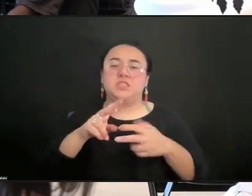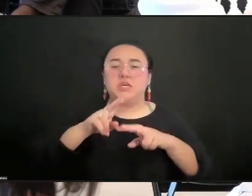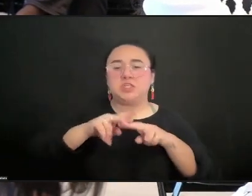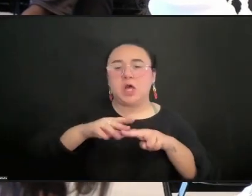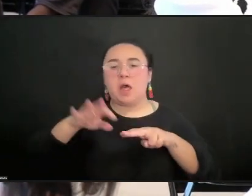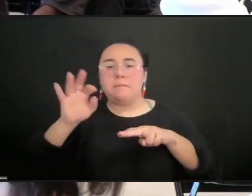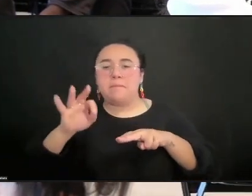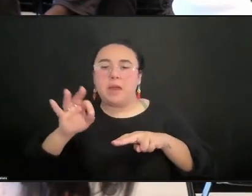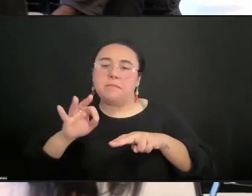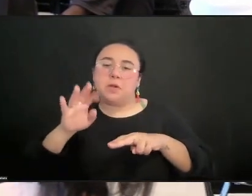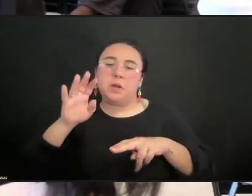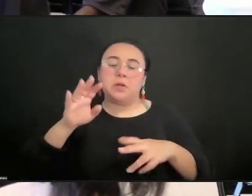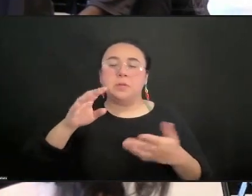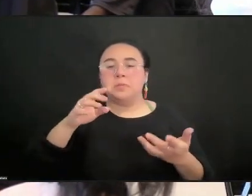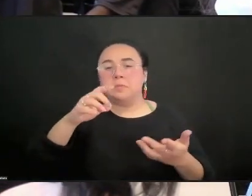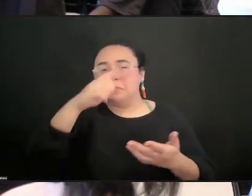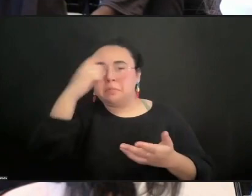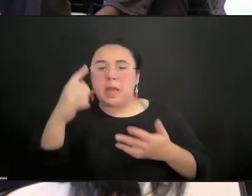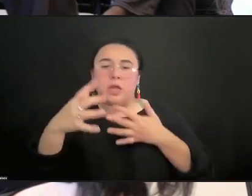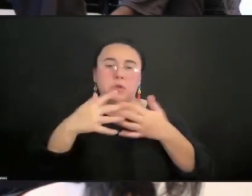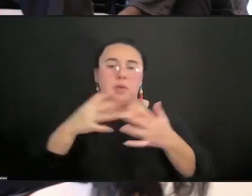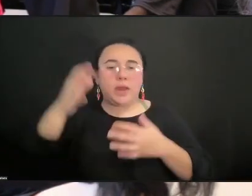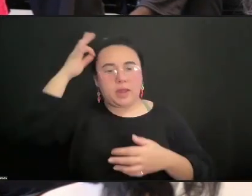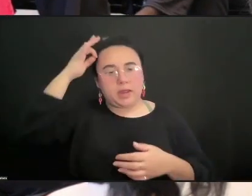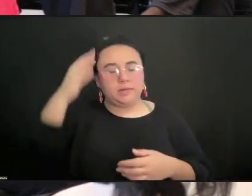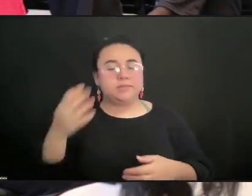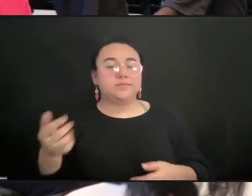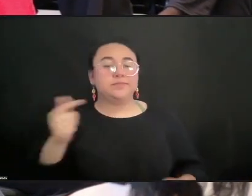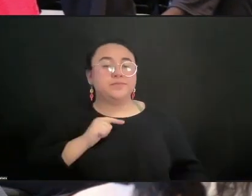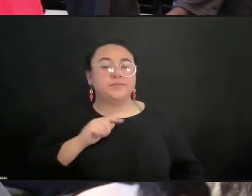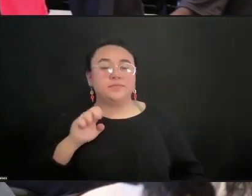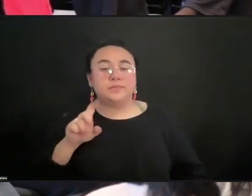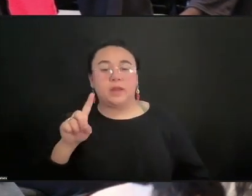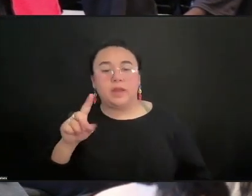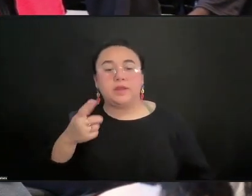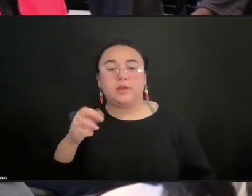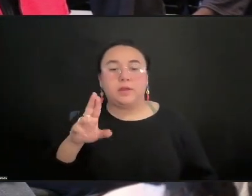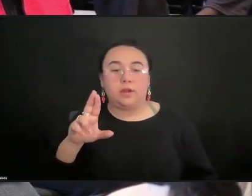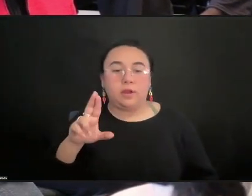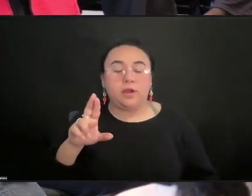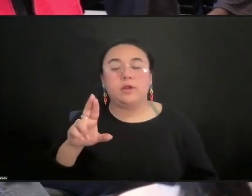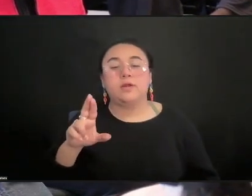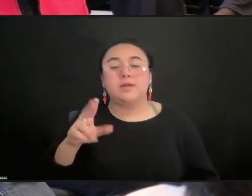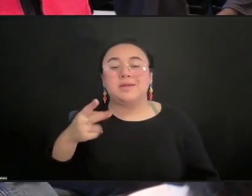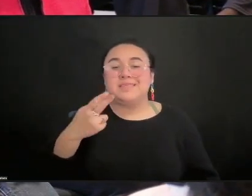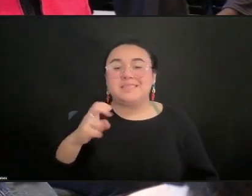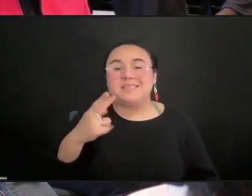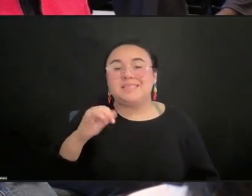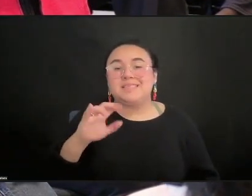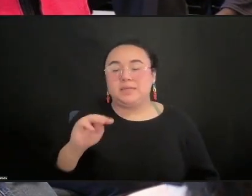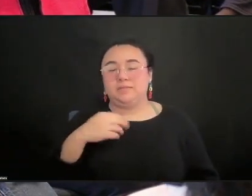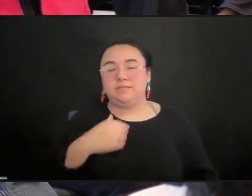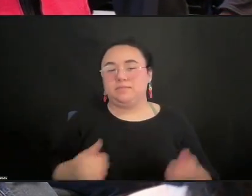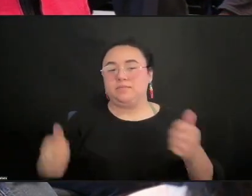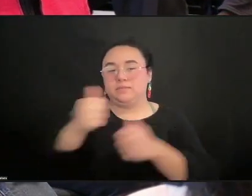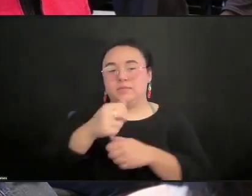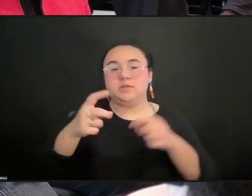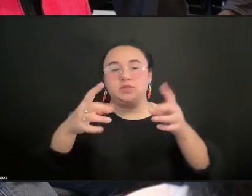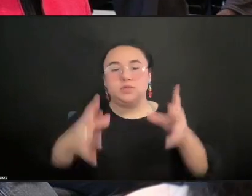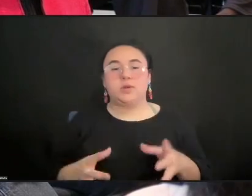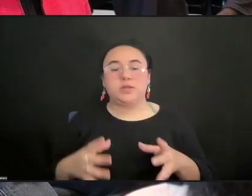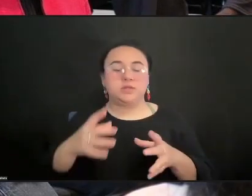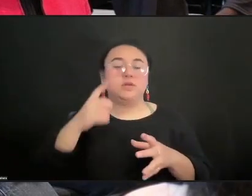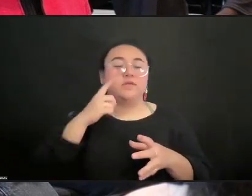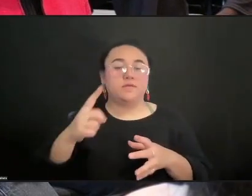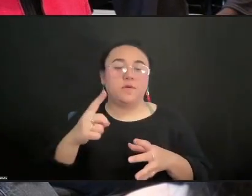Hello, everyone. I'm Edgar Miramontes. I use he, him pronouns. I am the deputy executive director and curator of Red